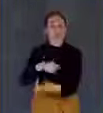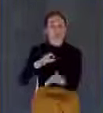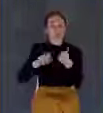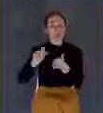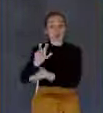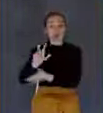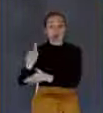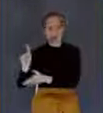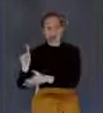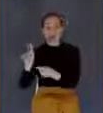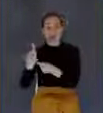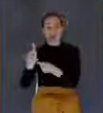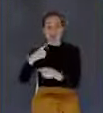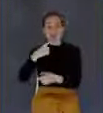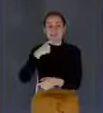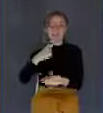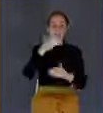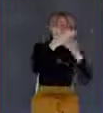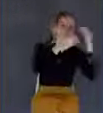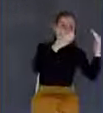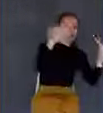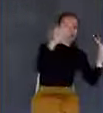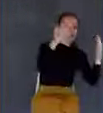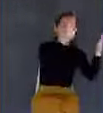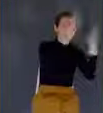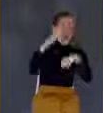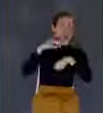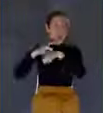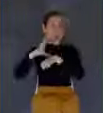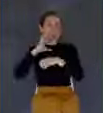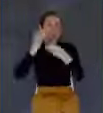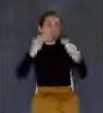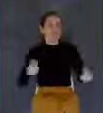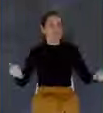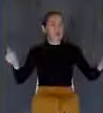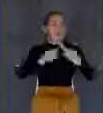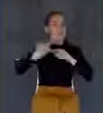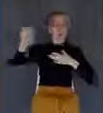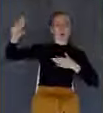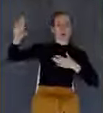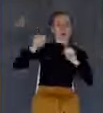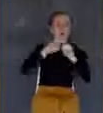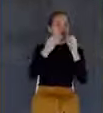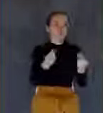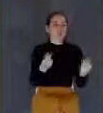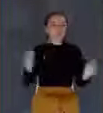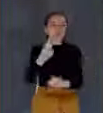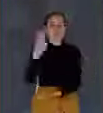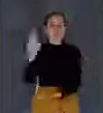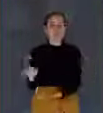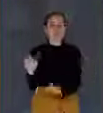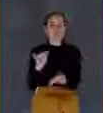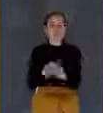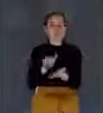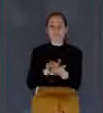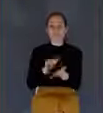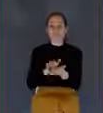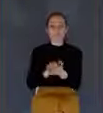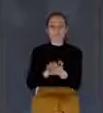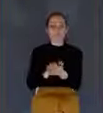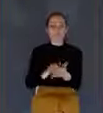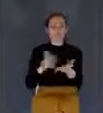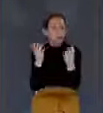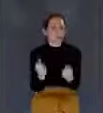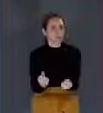heaven and earth shall pass away, but my word shall not pass away. It's just as sure as the word of God itself that